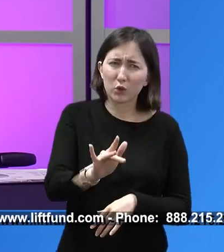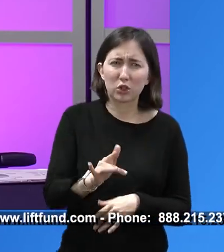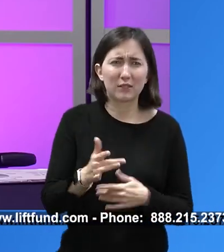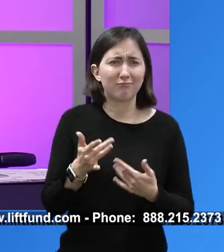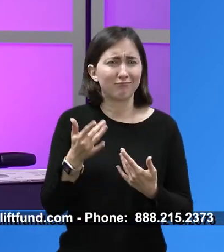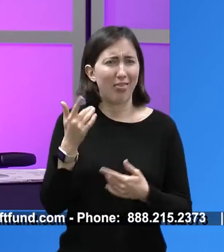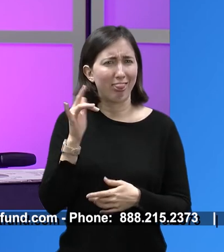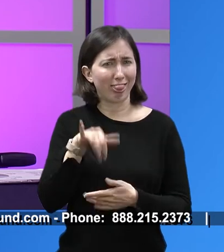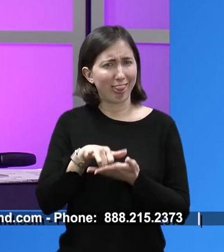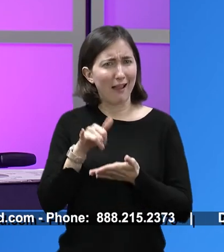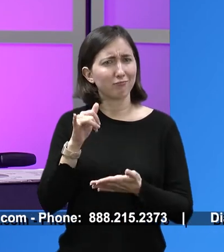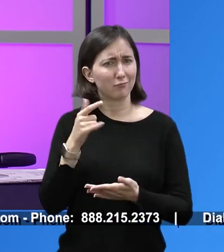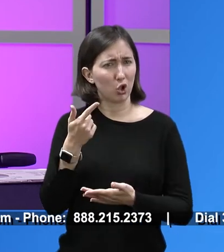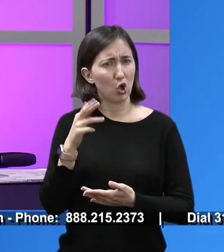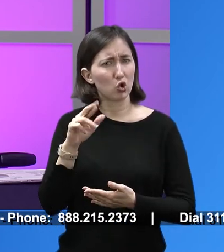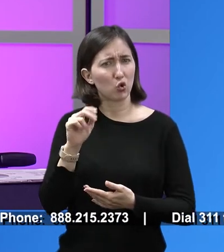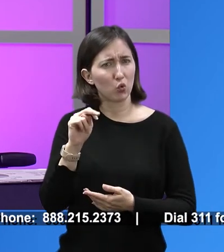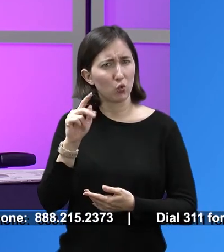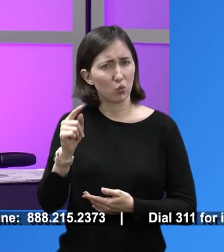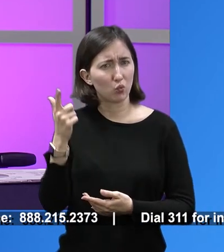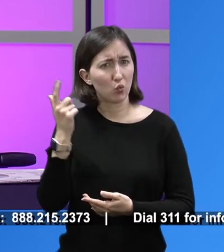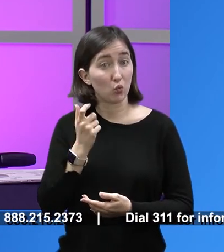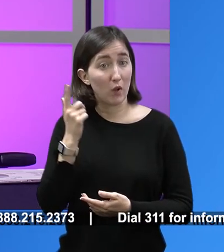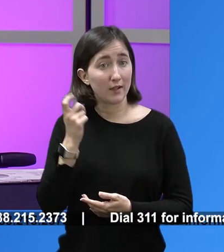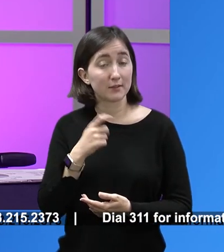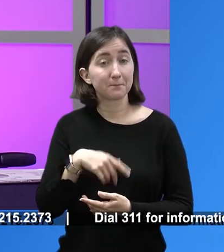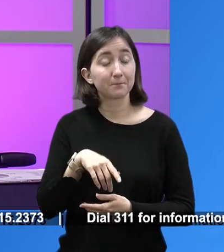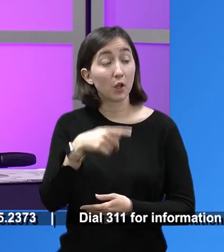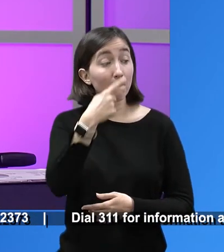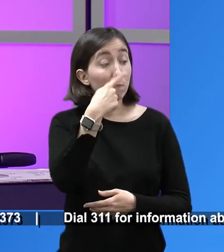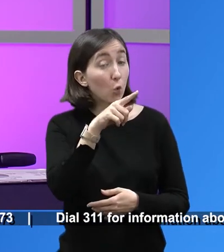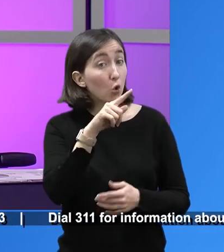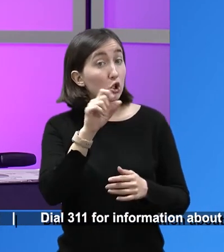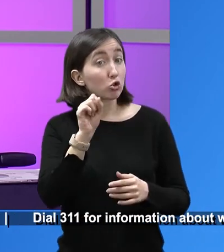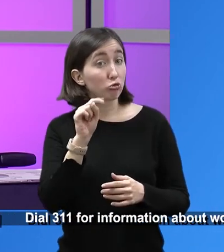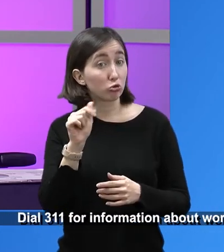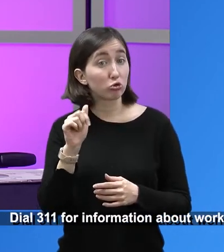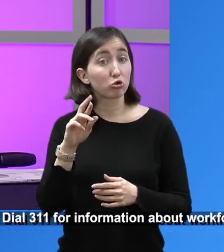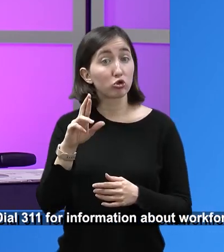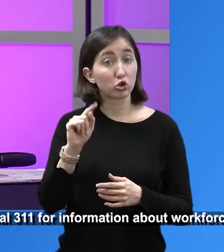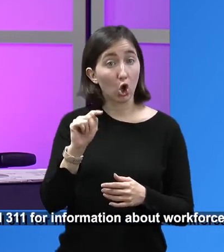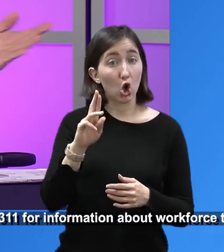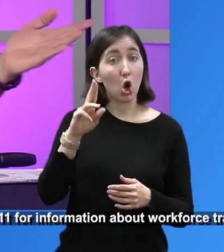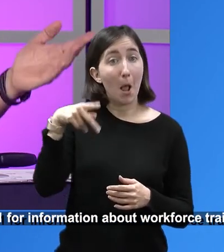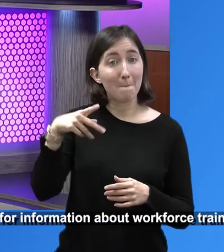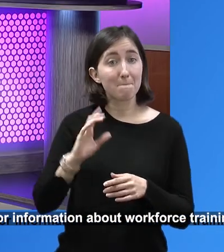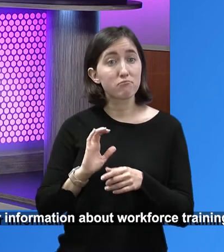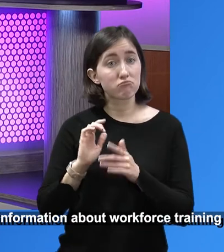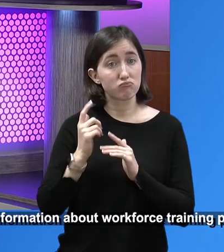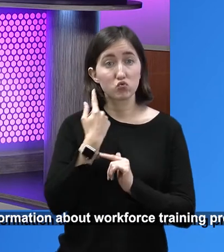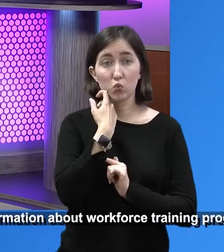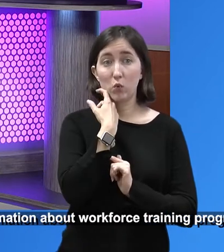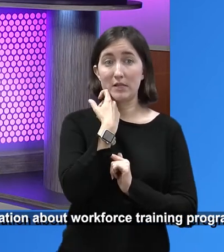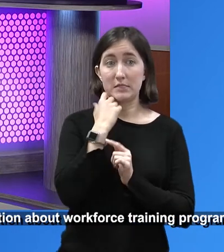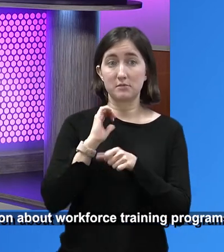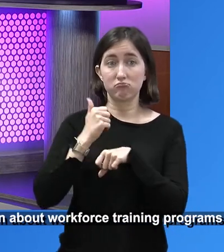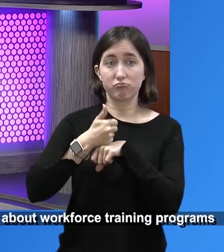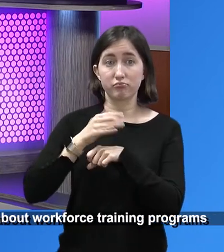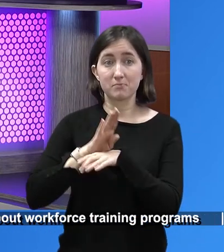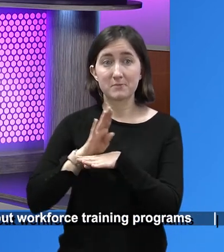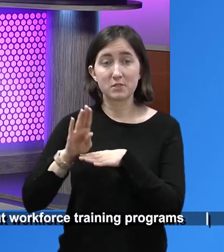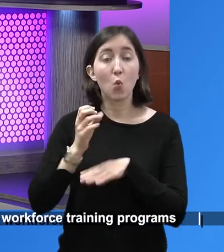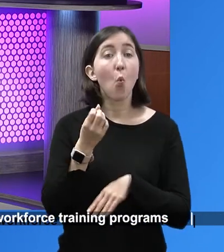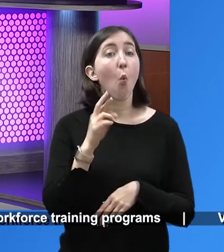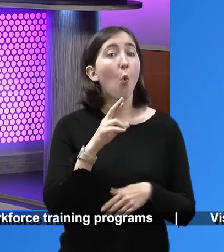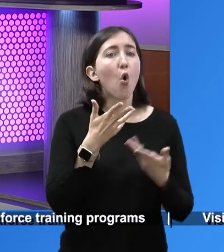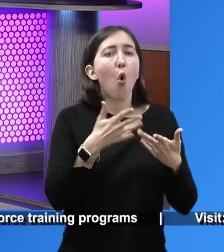very fortunate to be able to have a grant like that for small businesses. And then the other program. This one is for startup and existing businesses as well. So